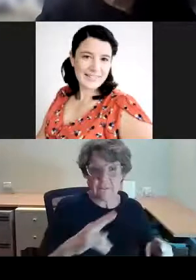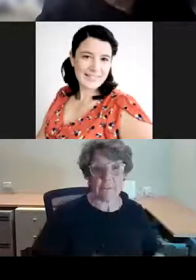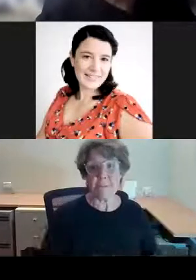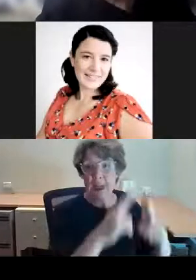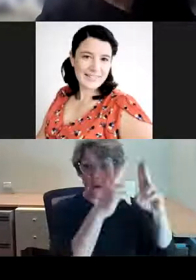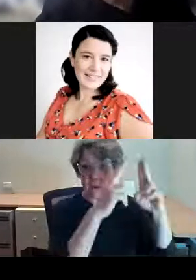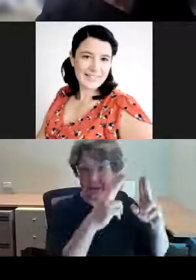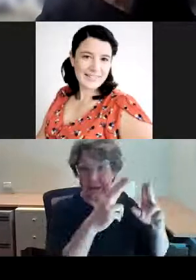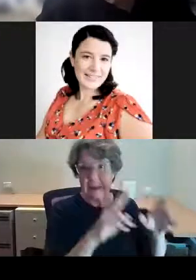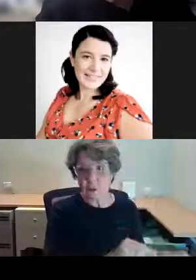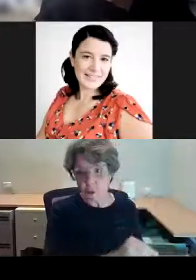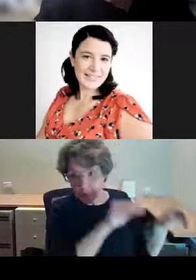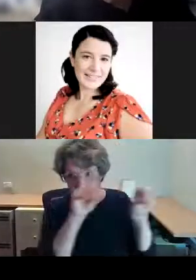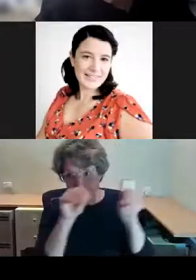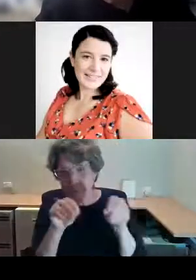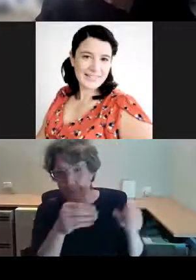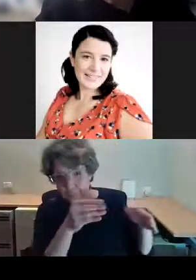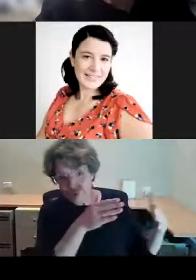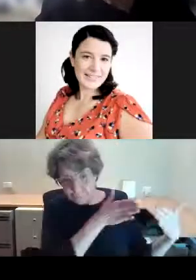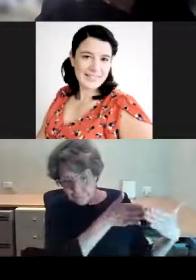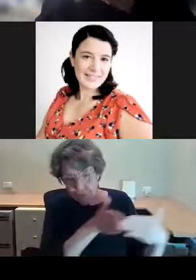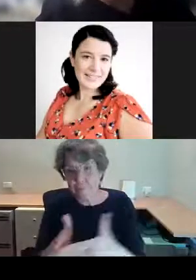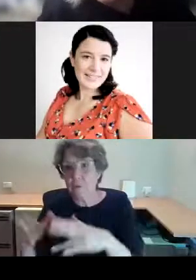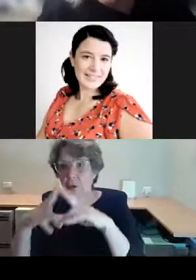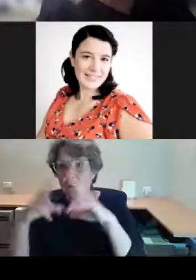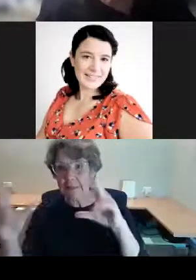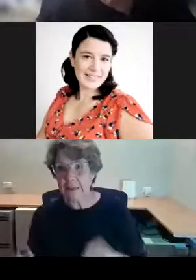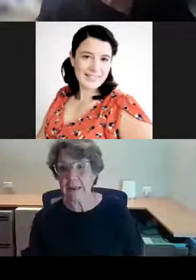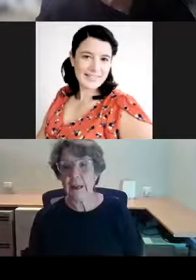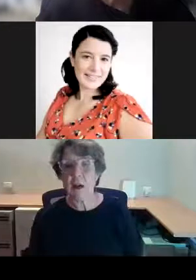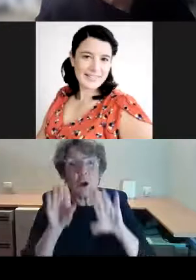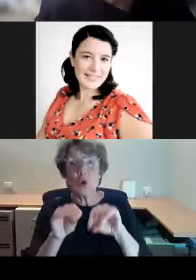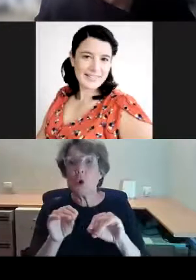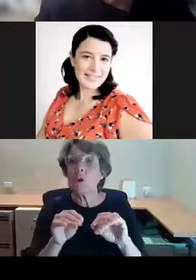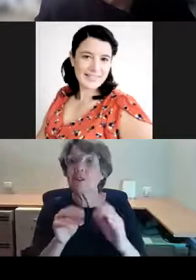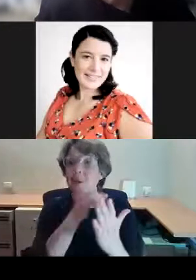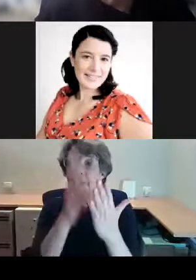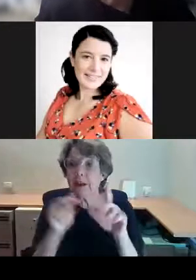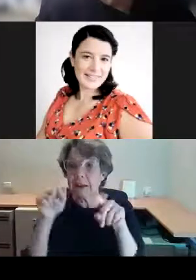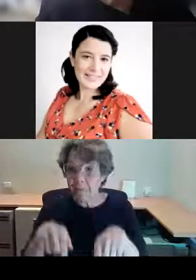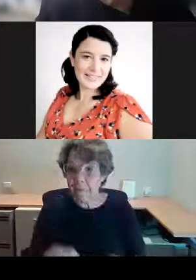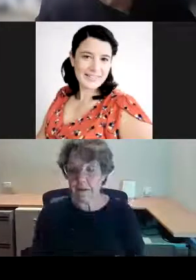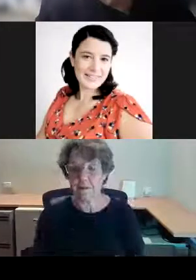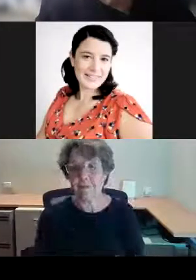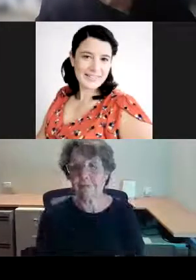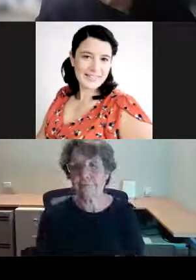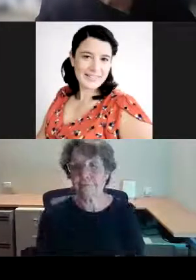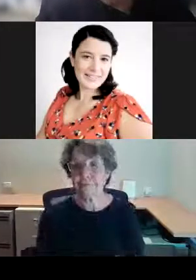Commune. He came to Sydney, he toured art here, and he